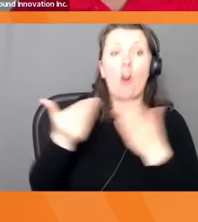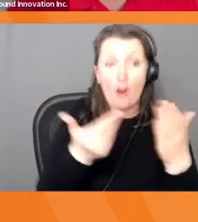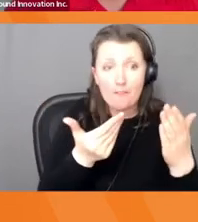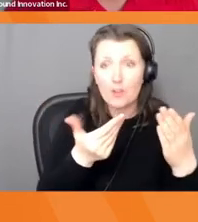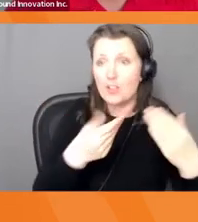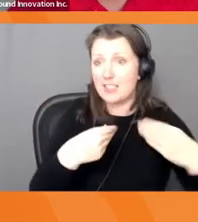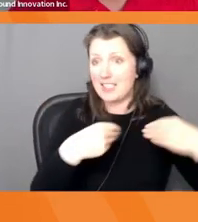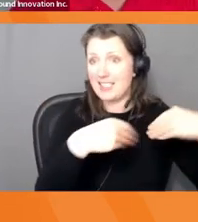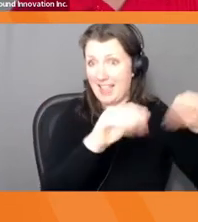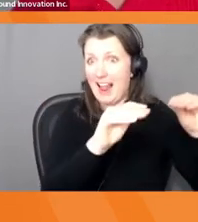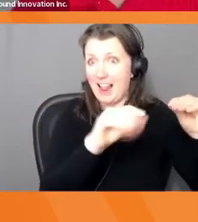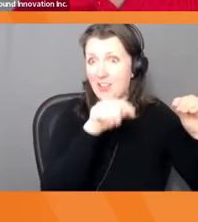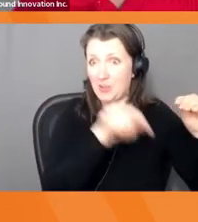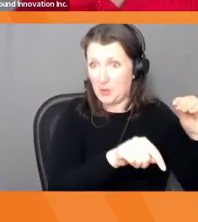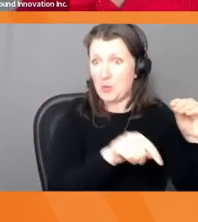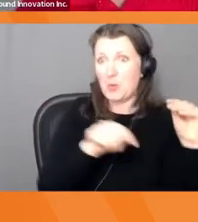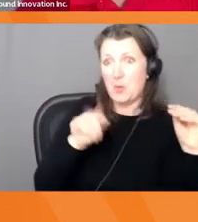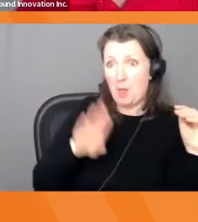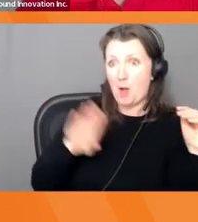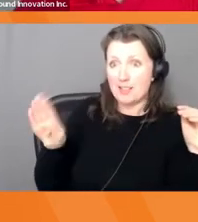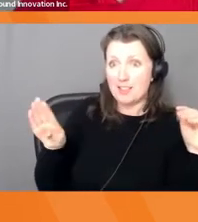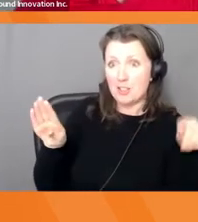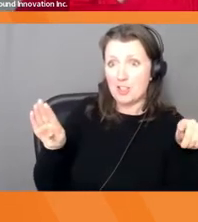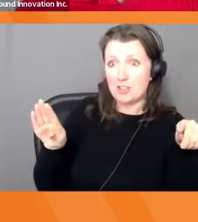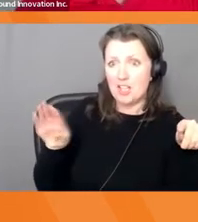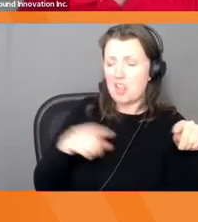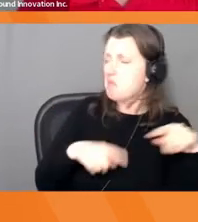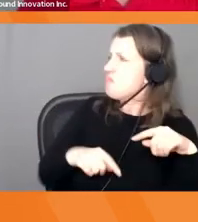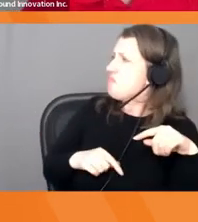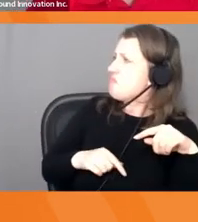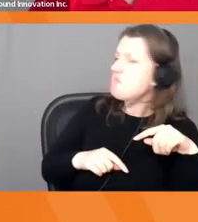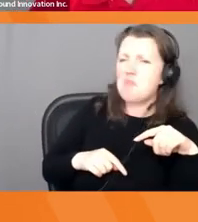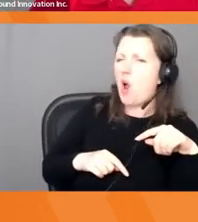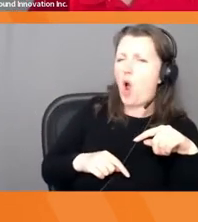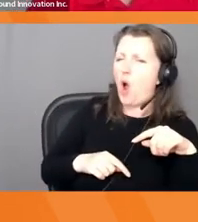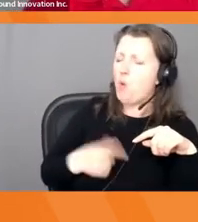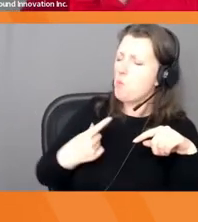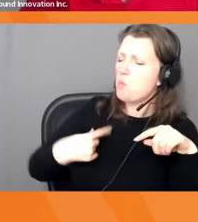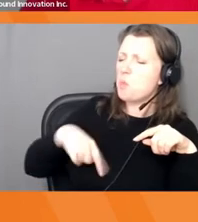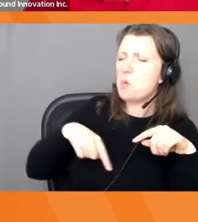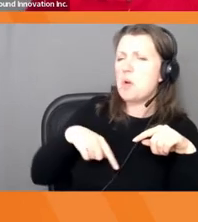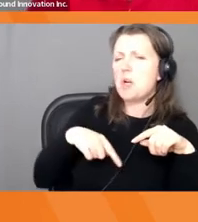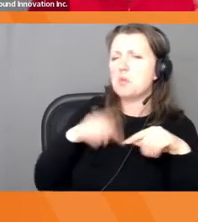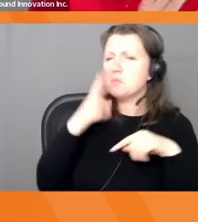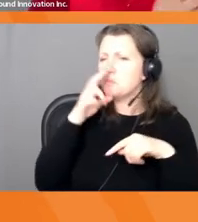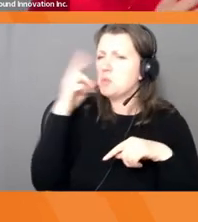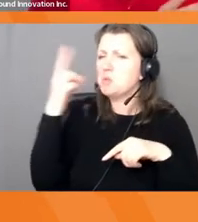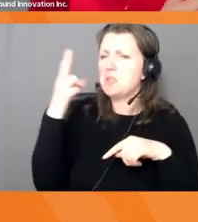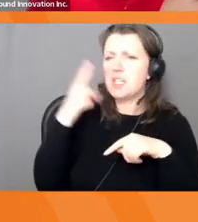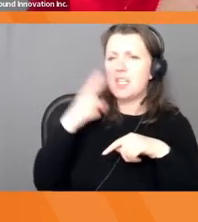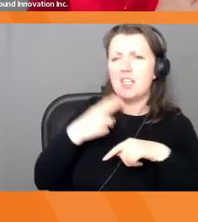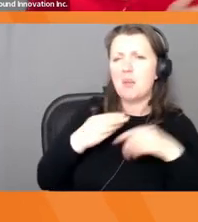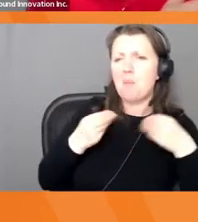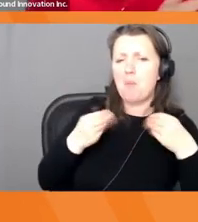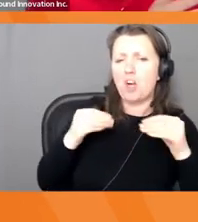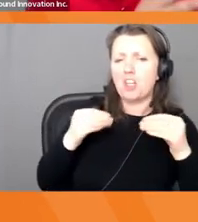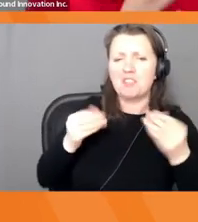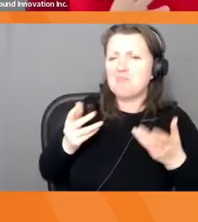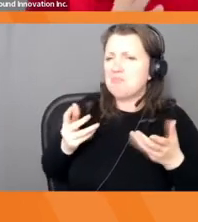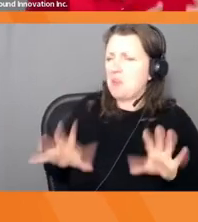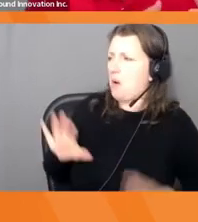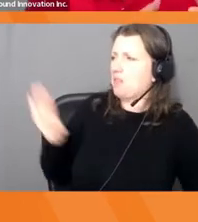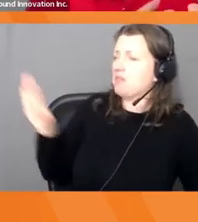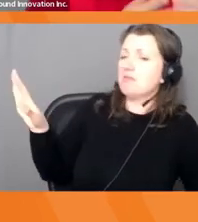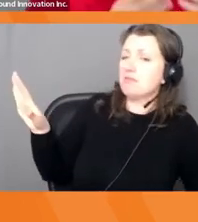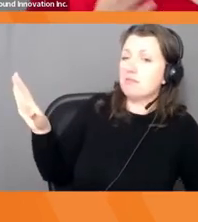Blockbuster CEO was not interested because it was a very niche market. And then at the time they were losing money. So Blockbuster just like Kodak had